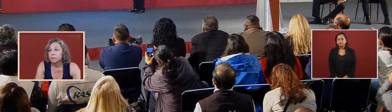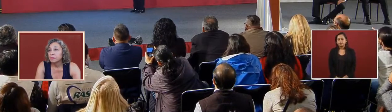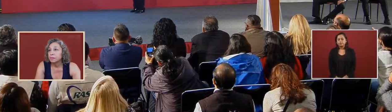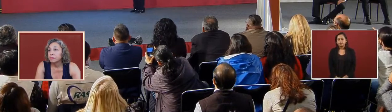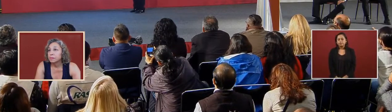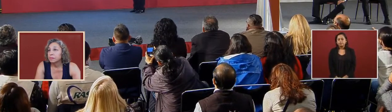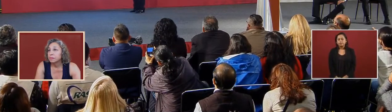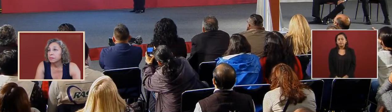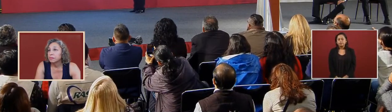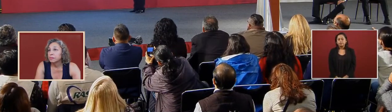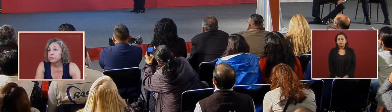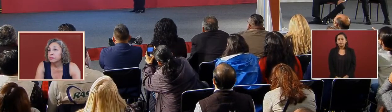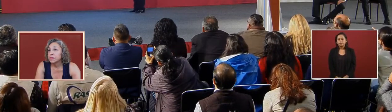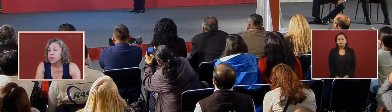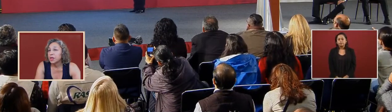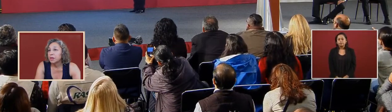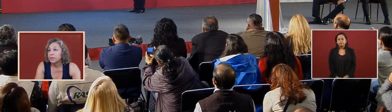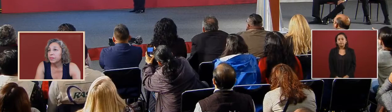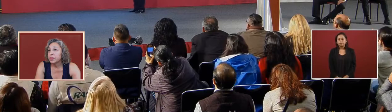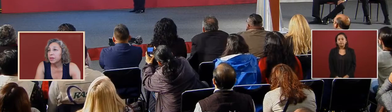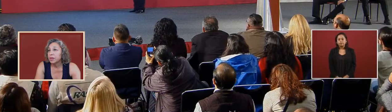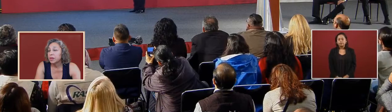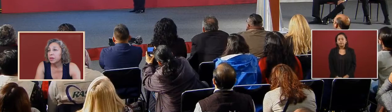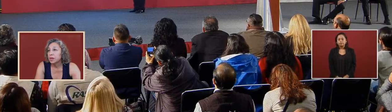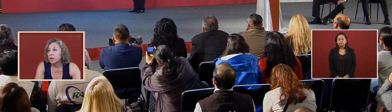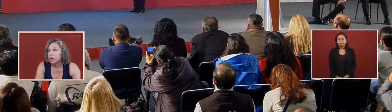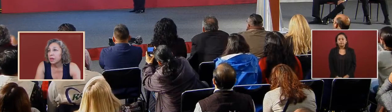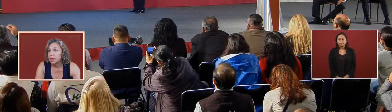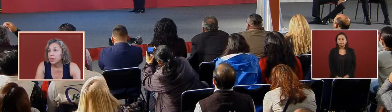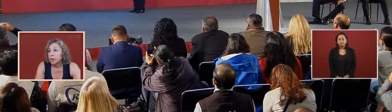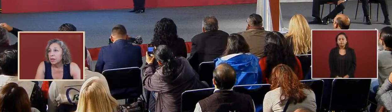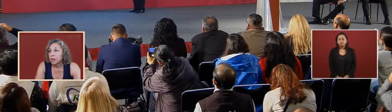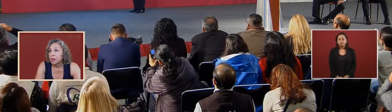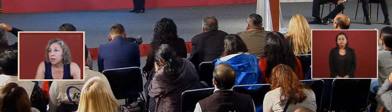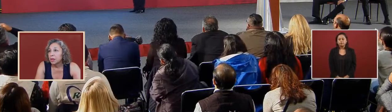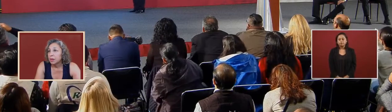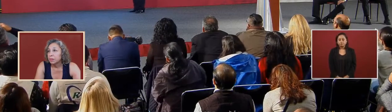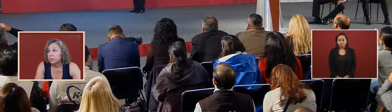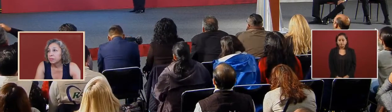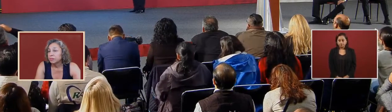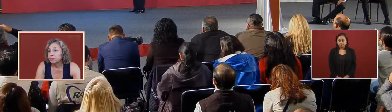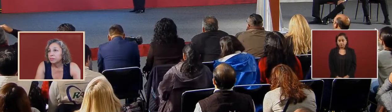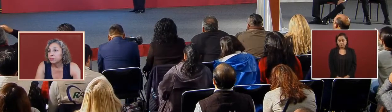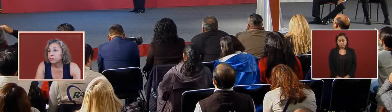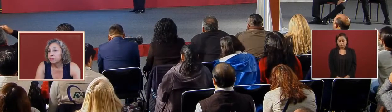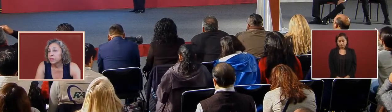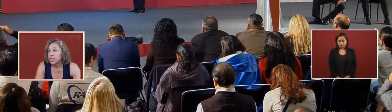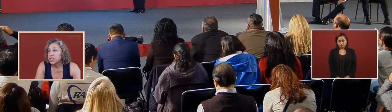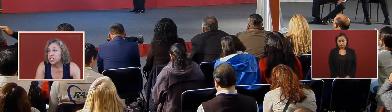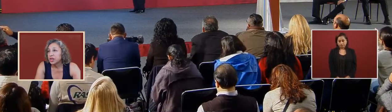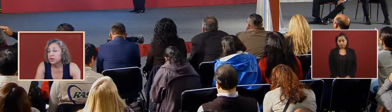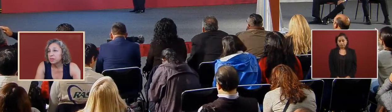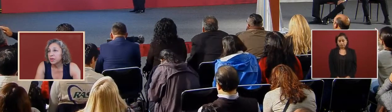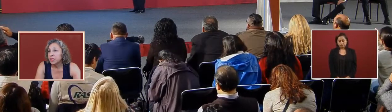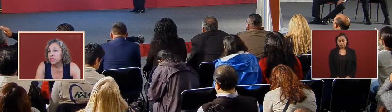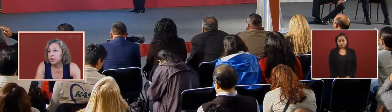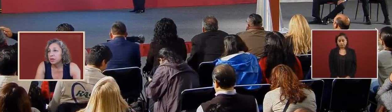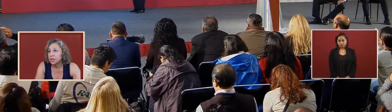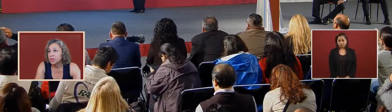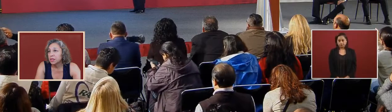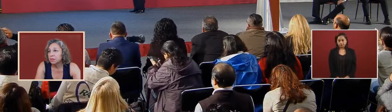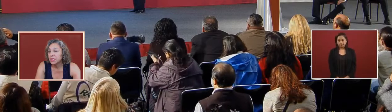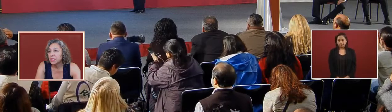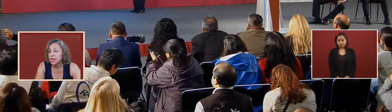lorena si este esta por esta en general pero in general but